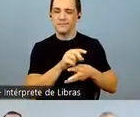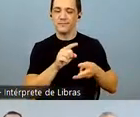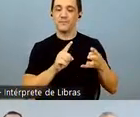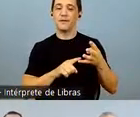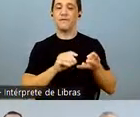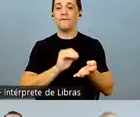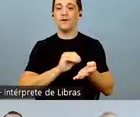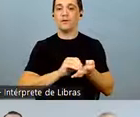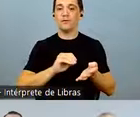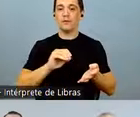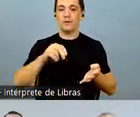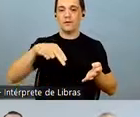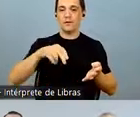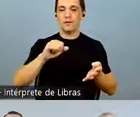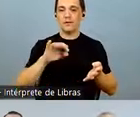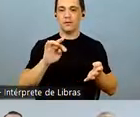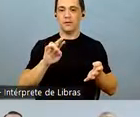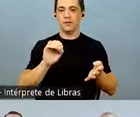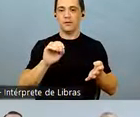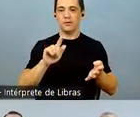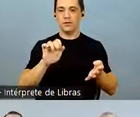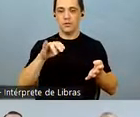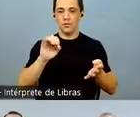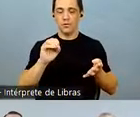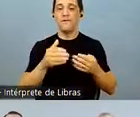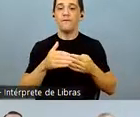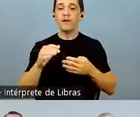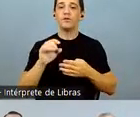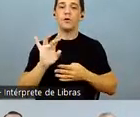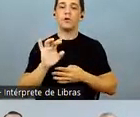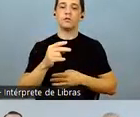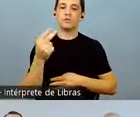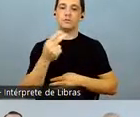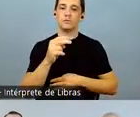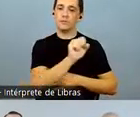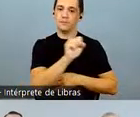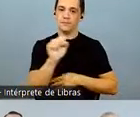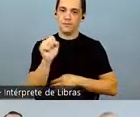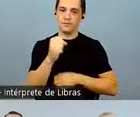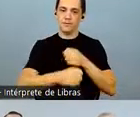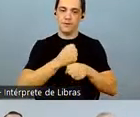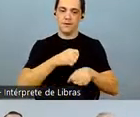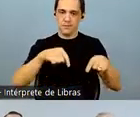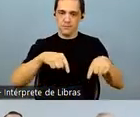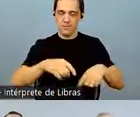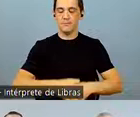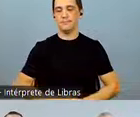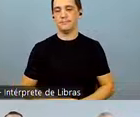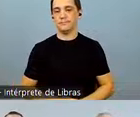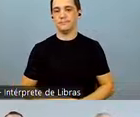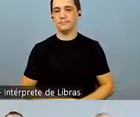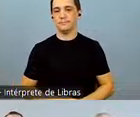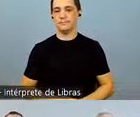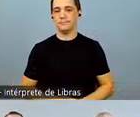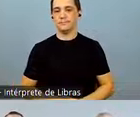pesticides. Nitrogen was not purchased yet, but conception occurs only at the end